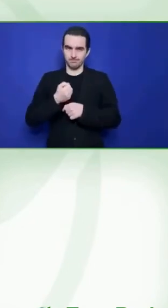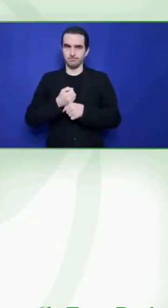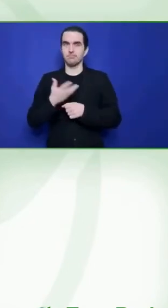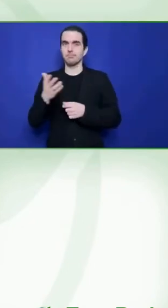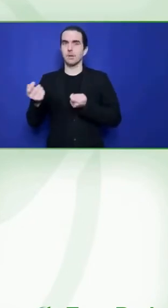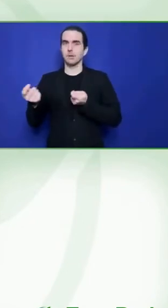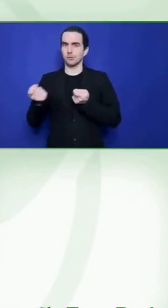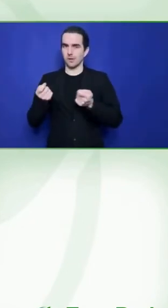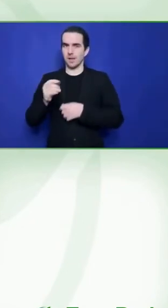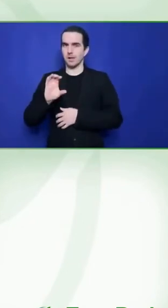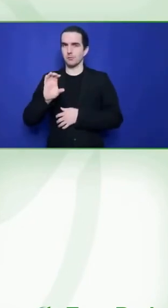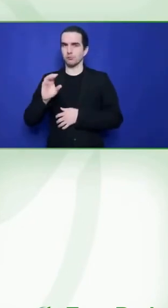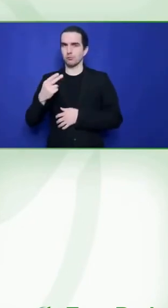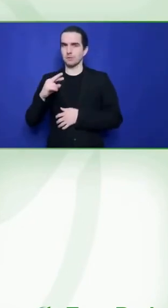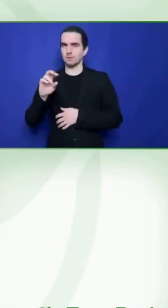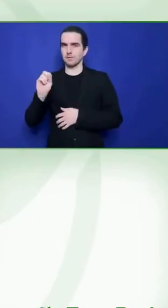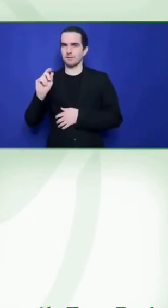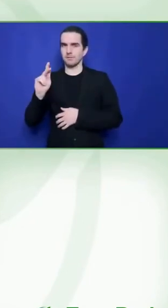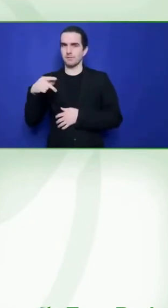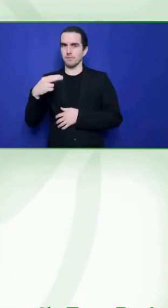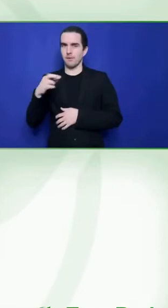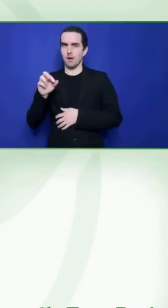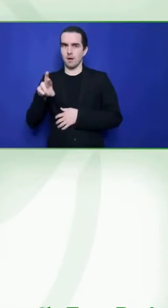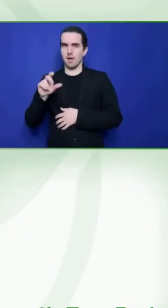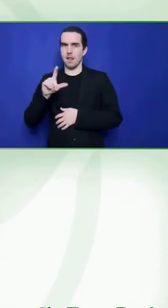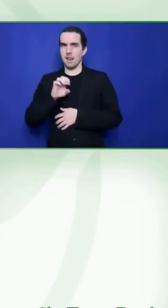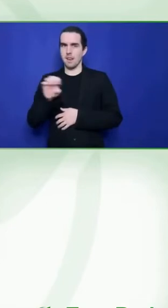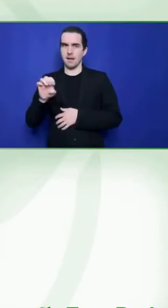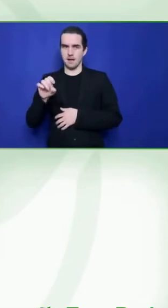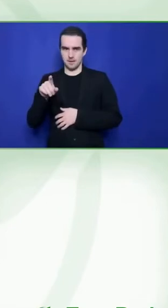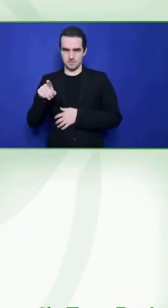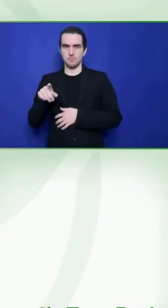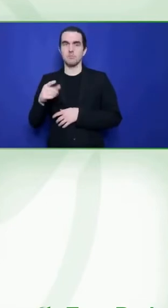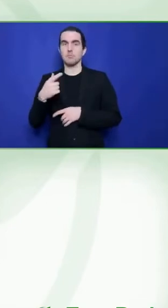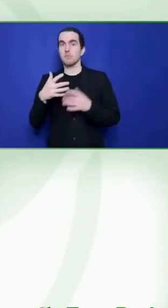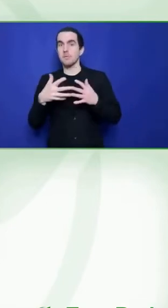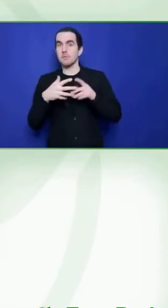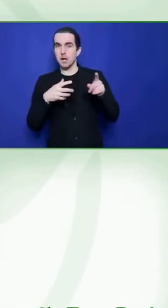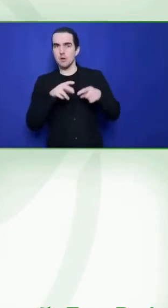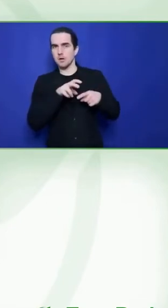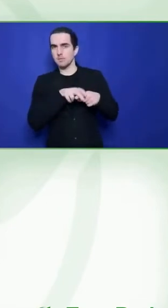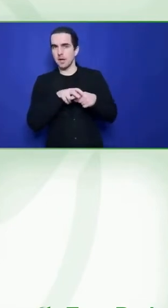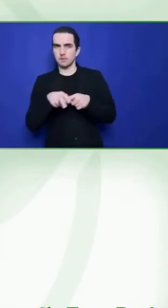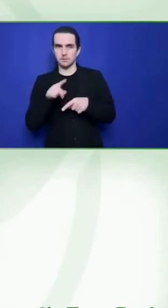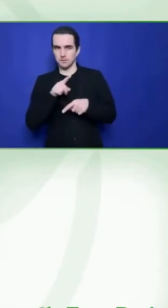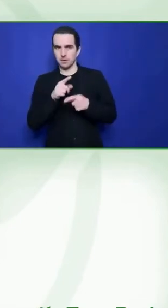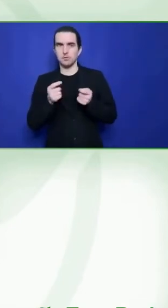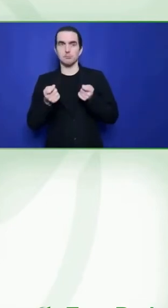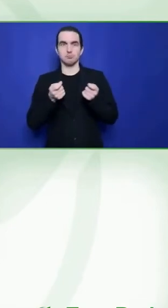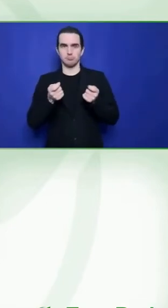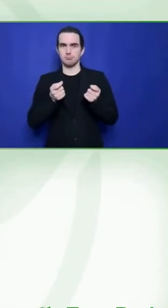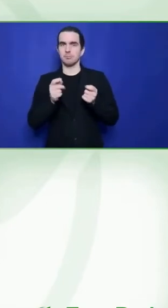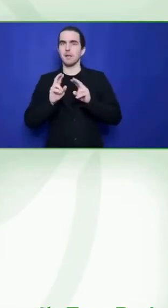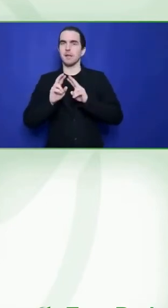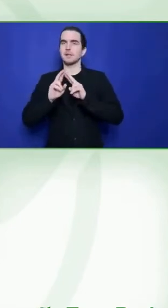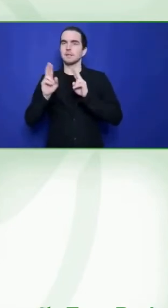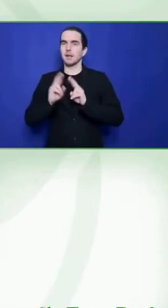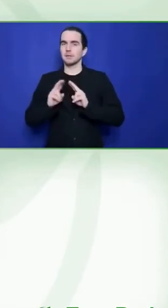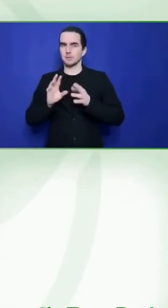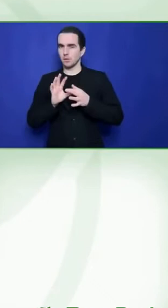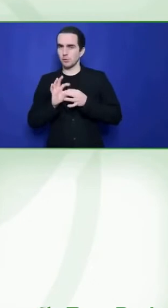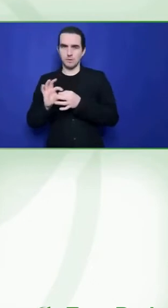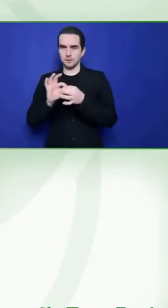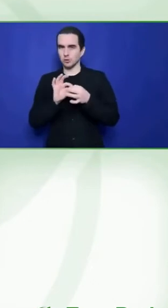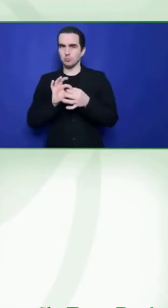G3ICT. As you'll know, G3ICT monitors the progress of